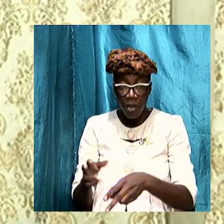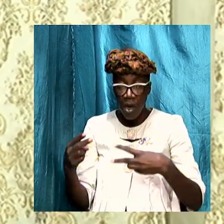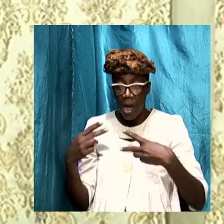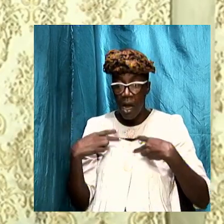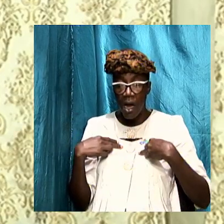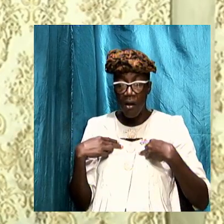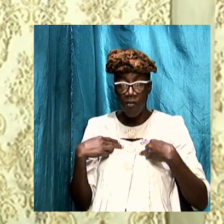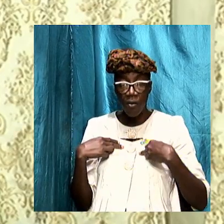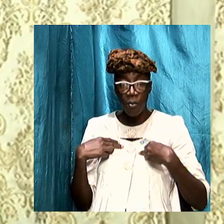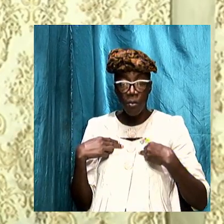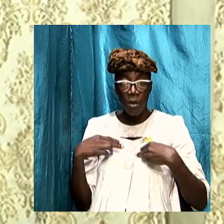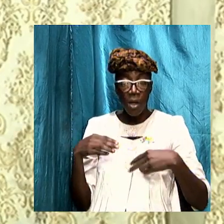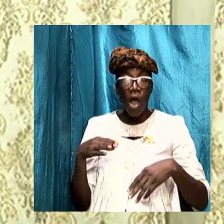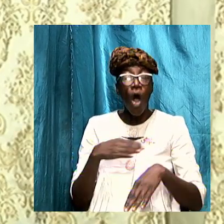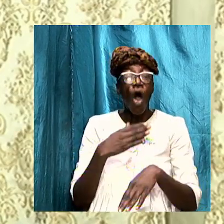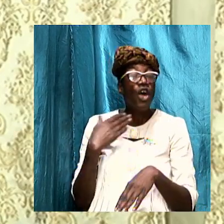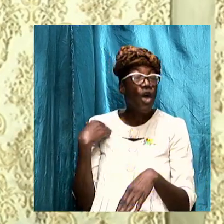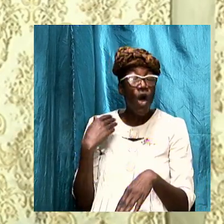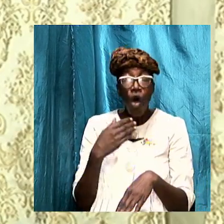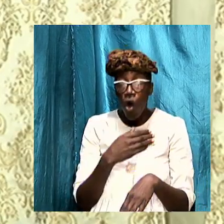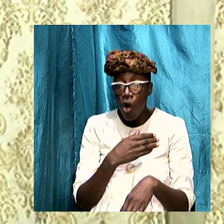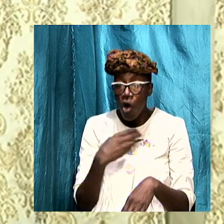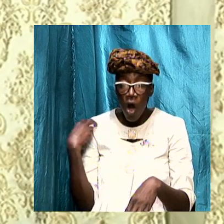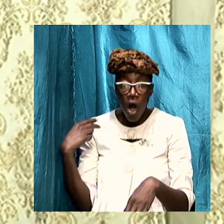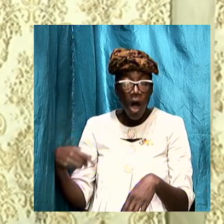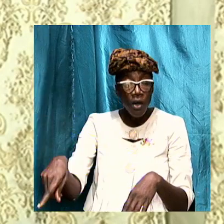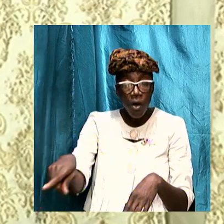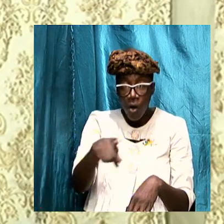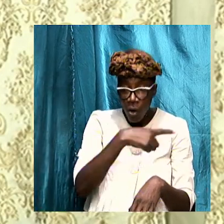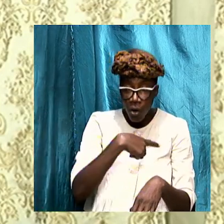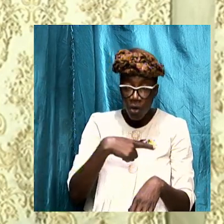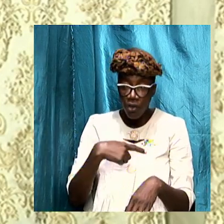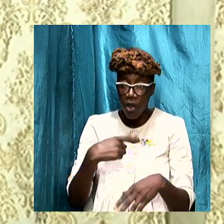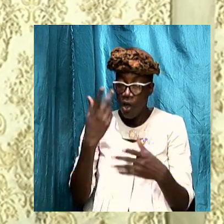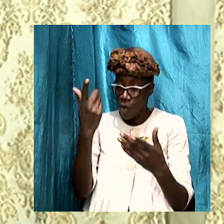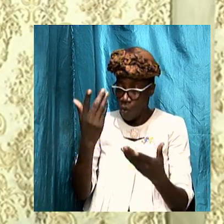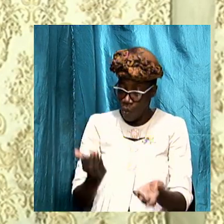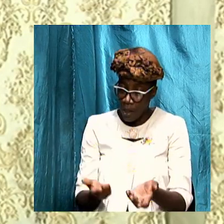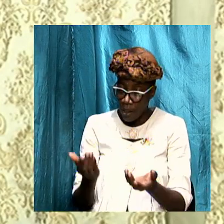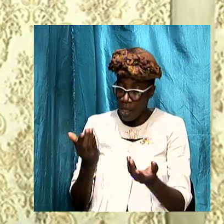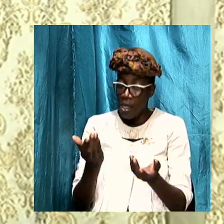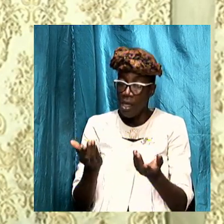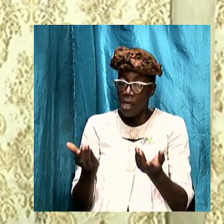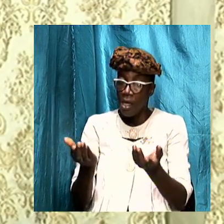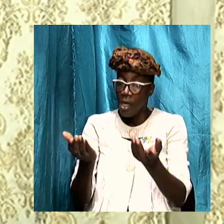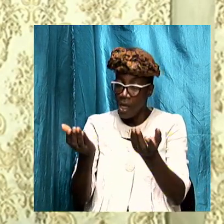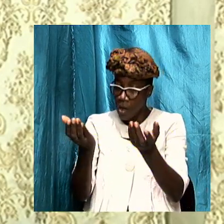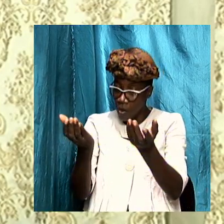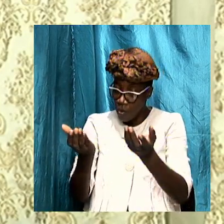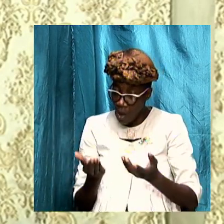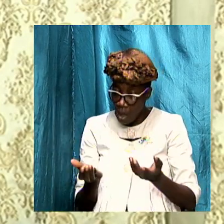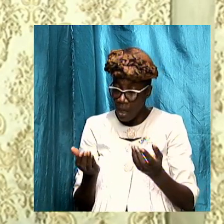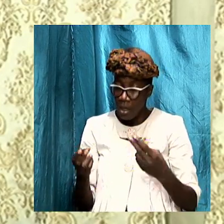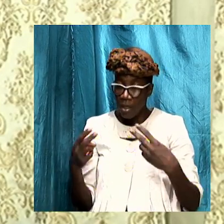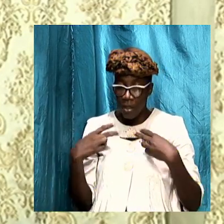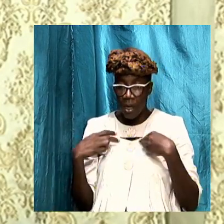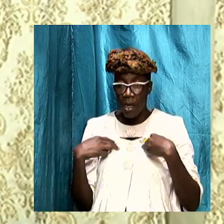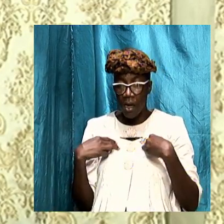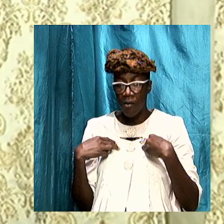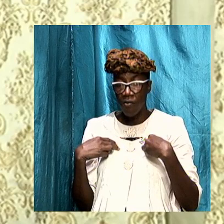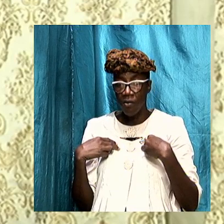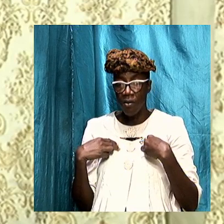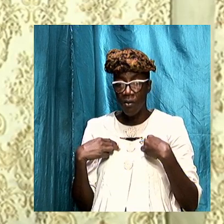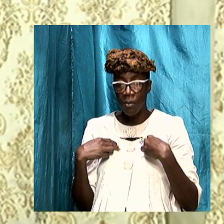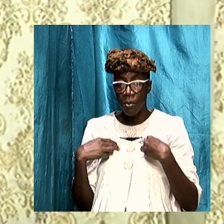upon us the impact that he wants it to have and these are very important the book of revelation is